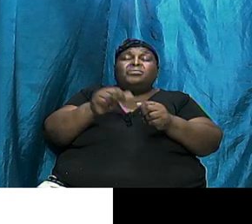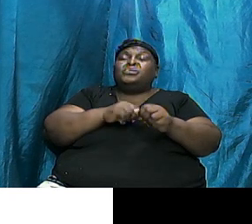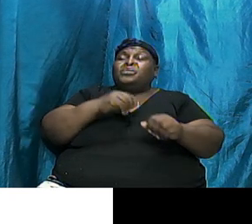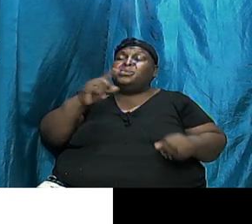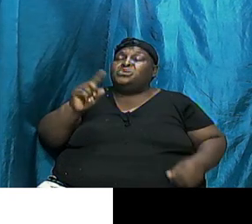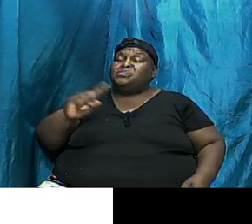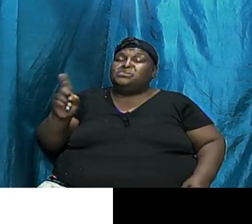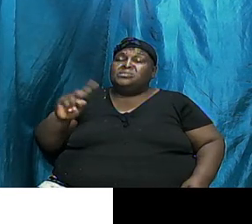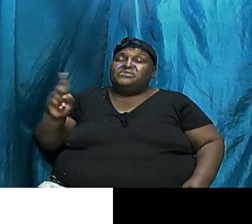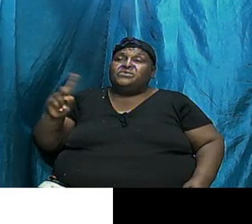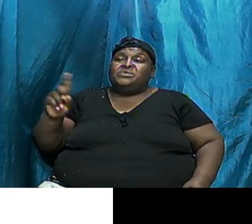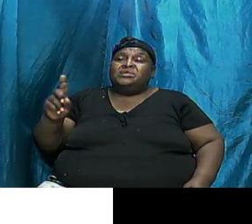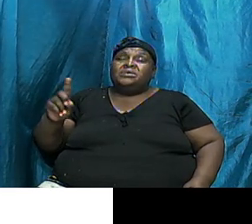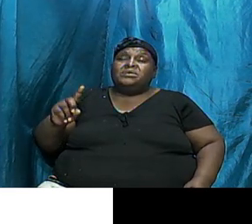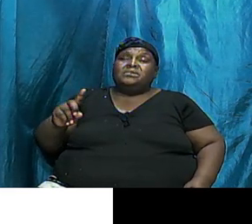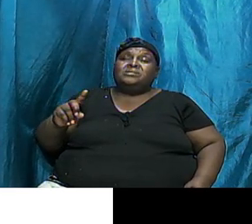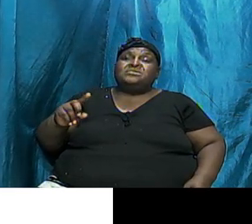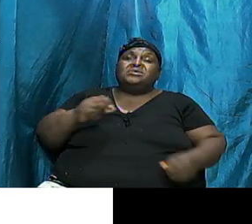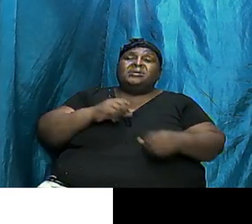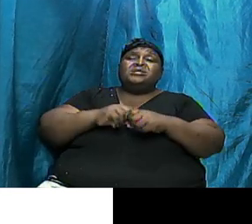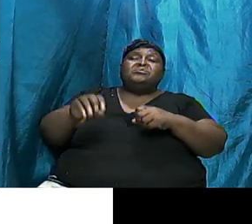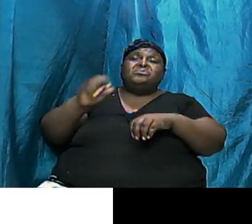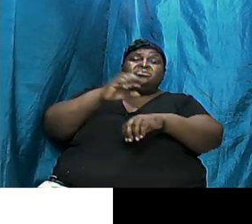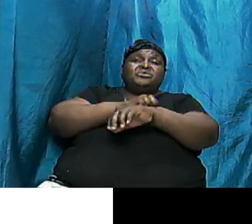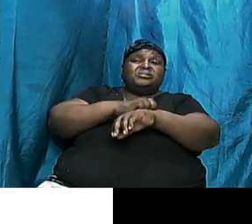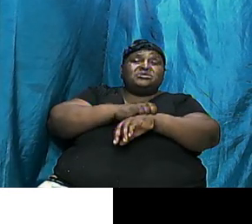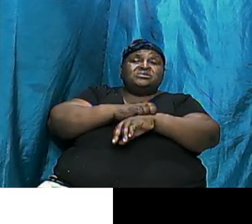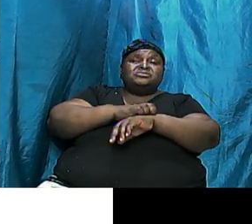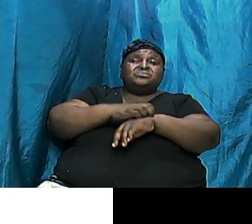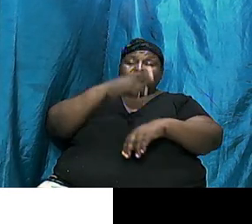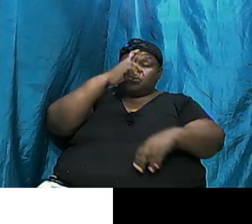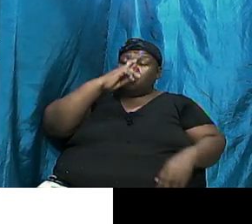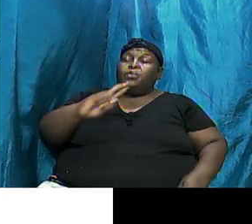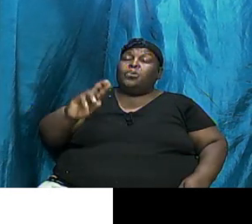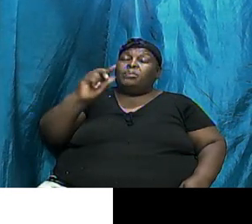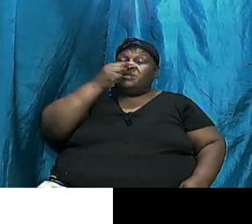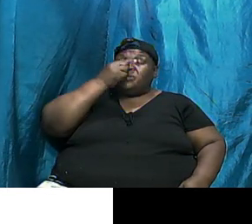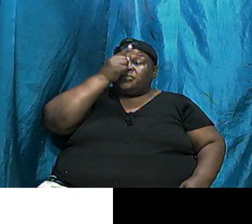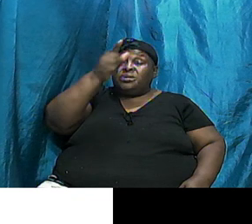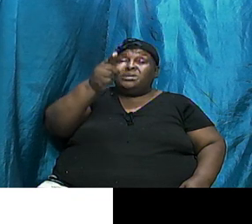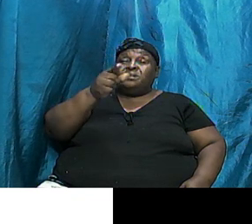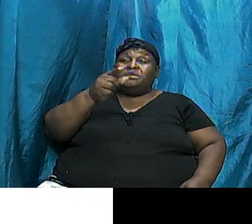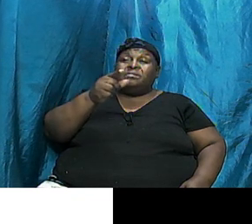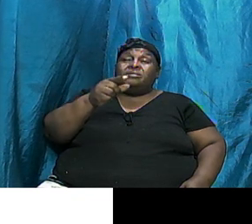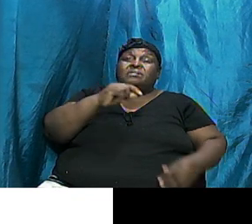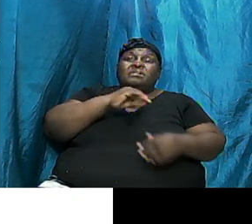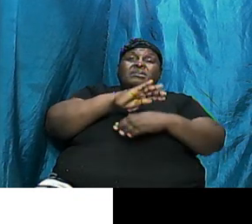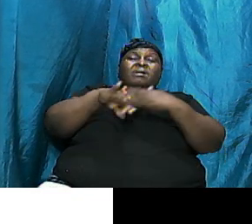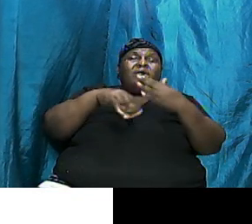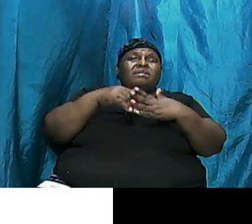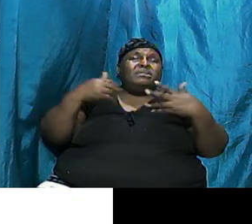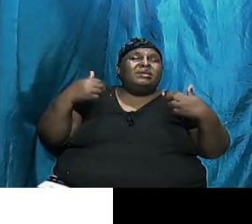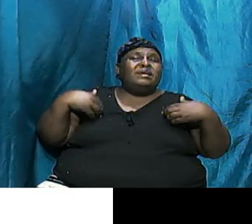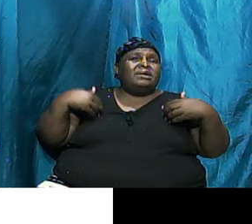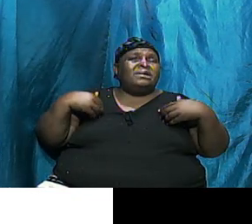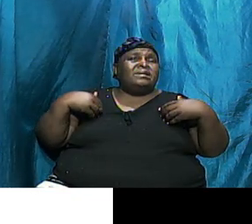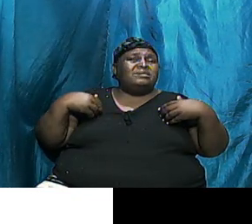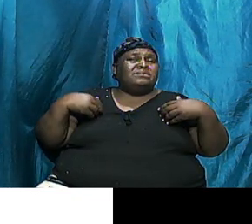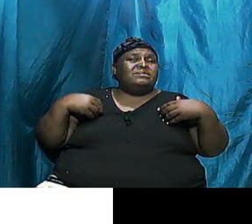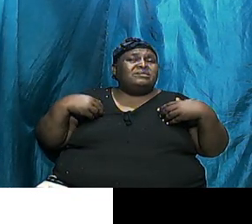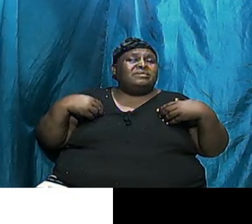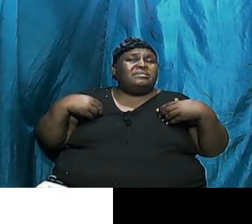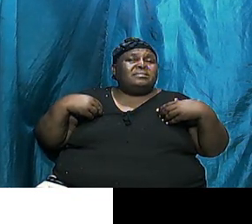British It Was The Romans It Was The Greek They All Had Were On